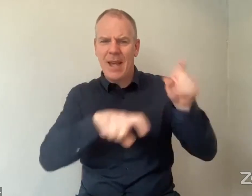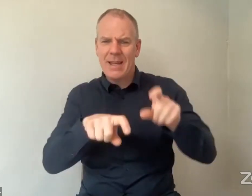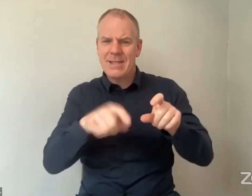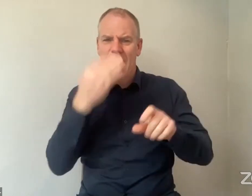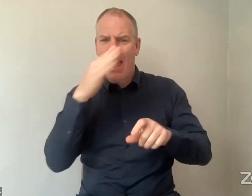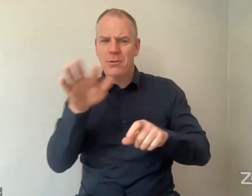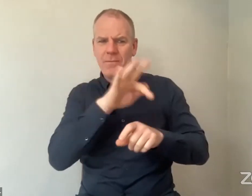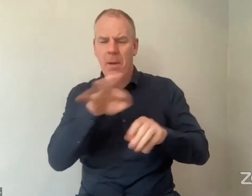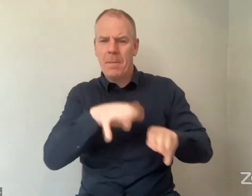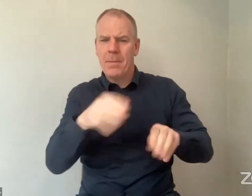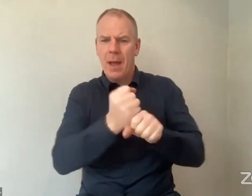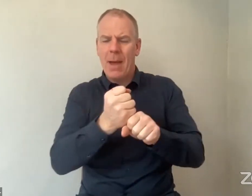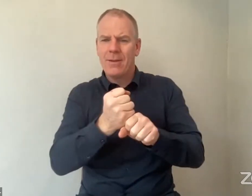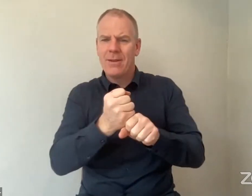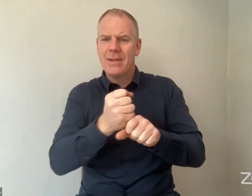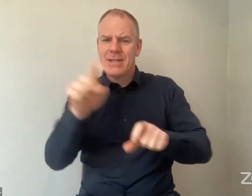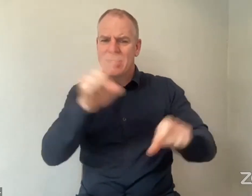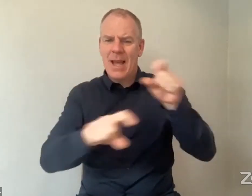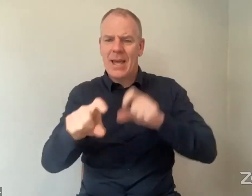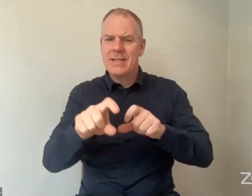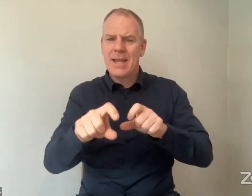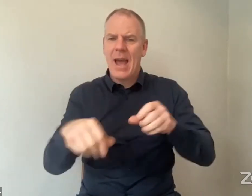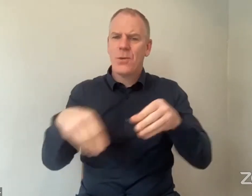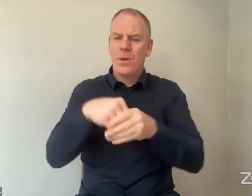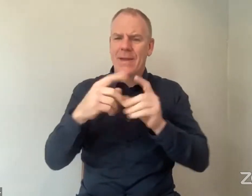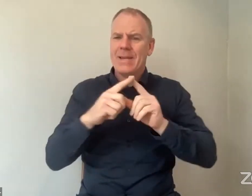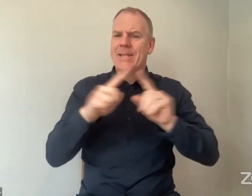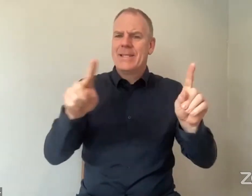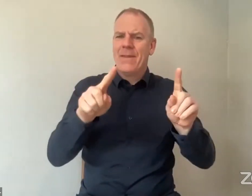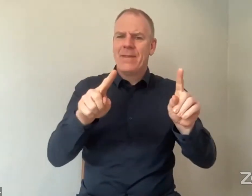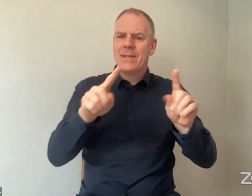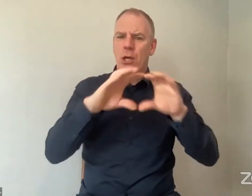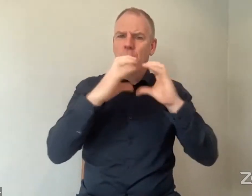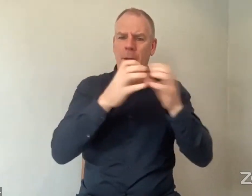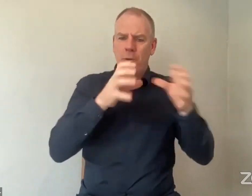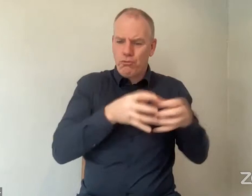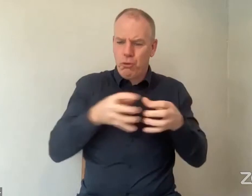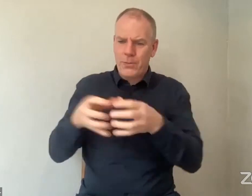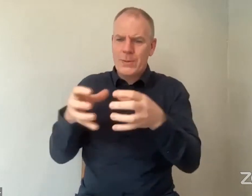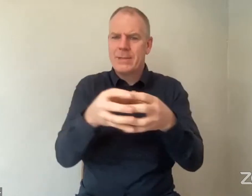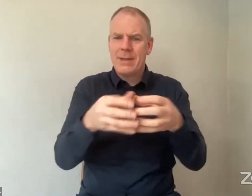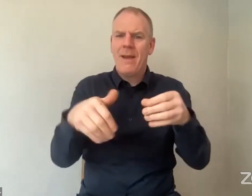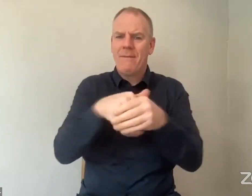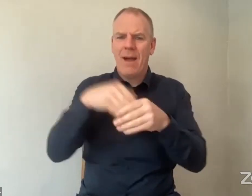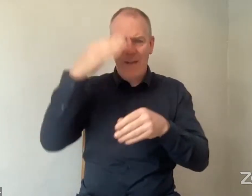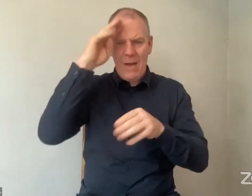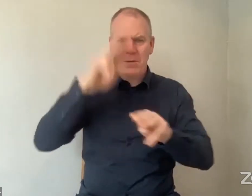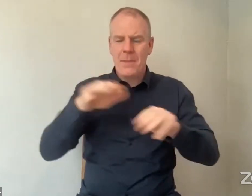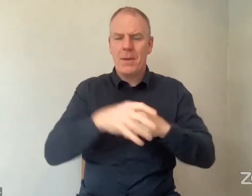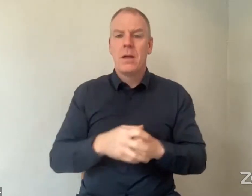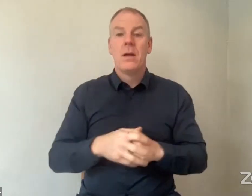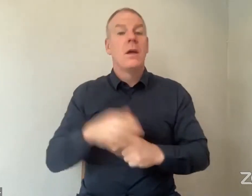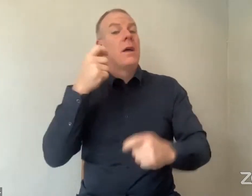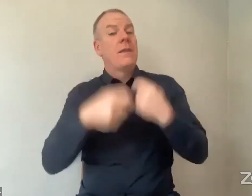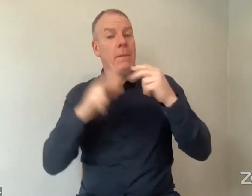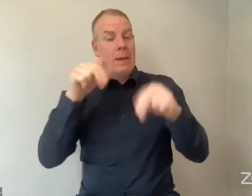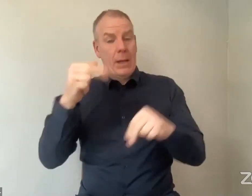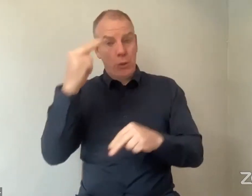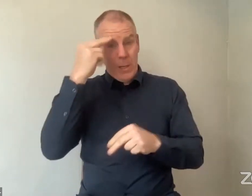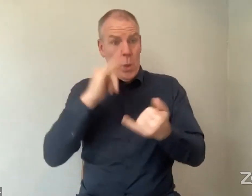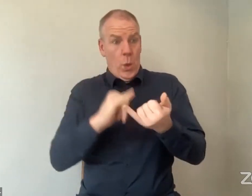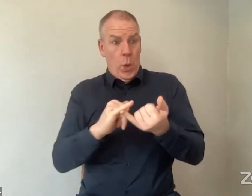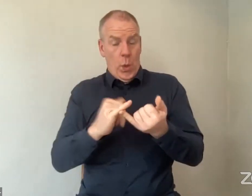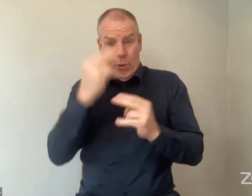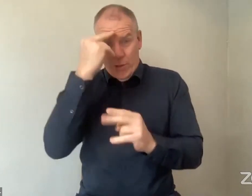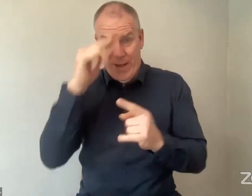public and amongst the different demographics within the Irish public. Then we can understand who is engaged,